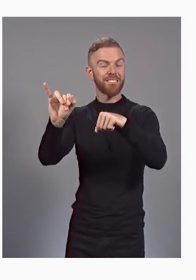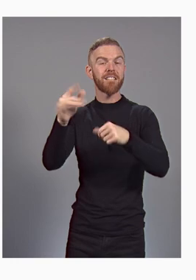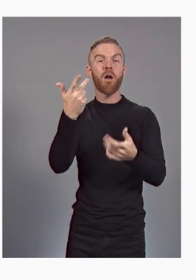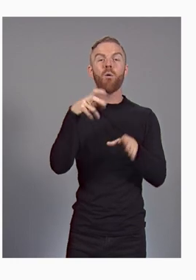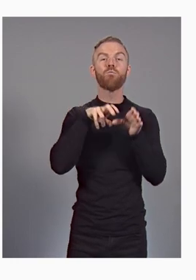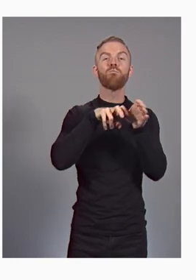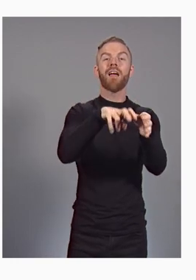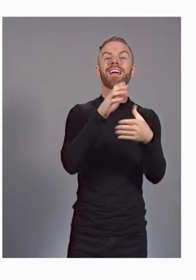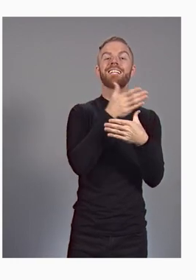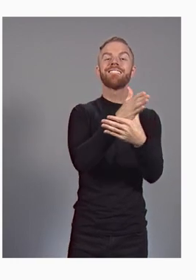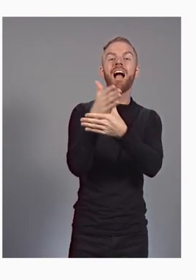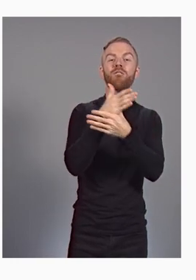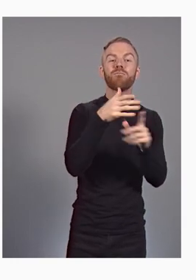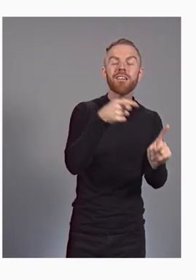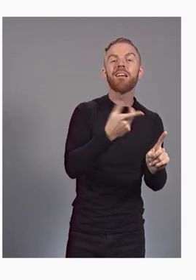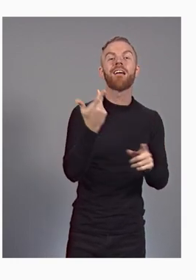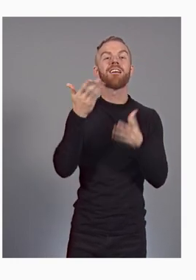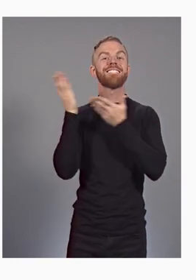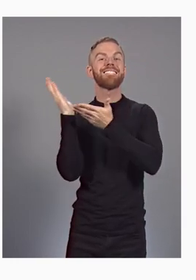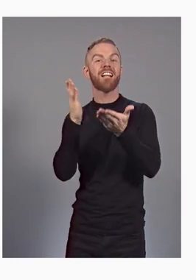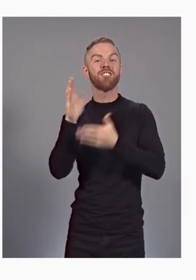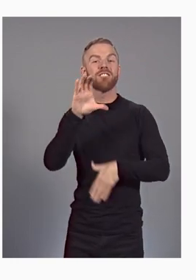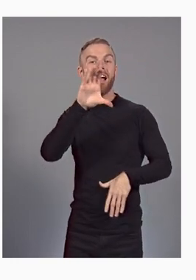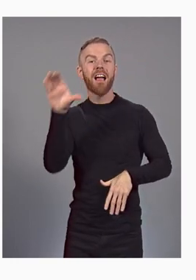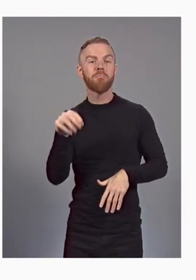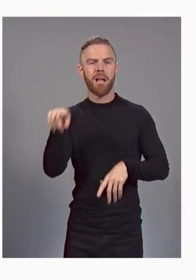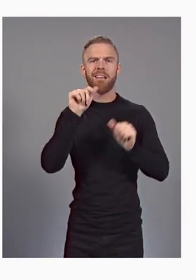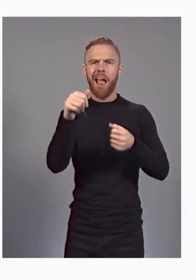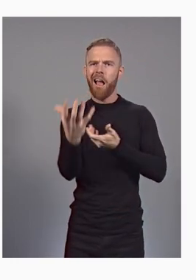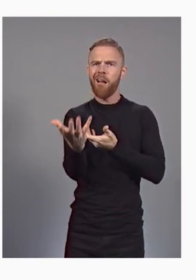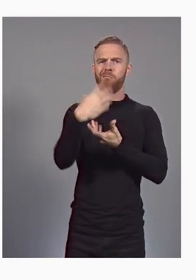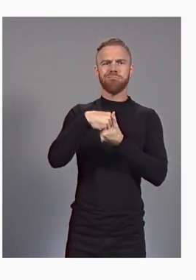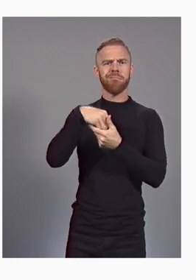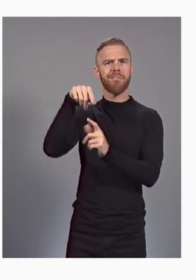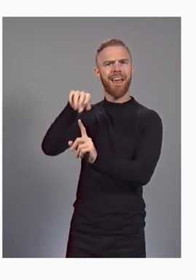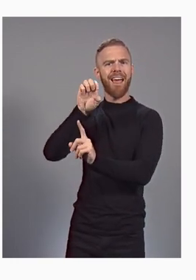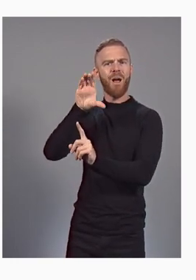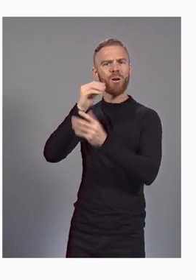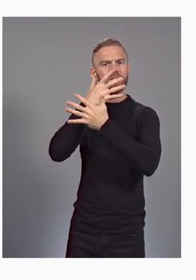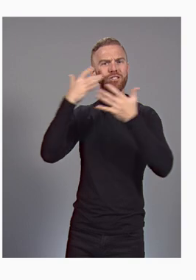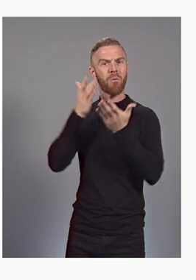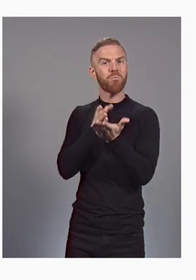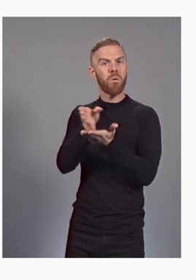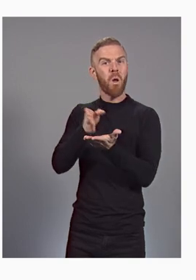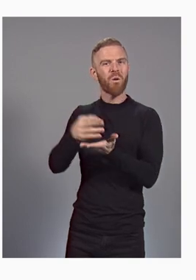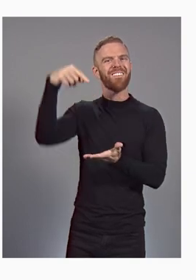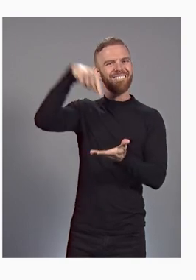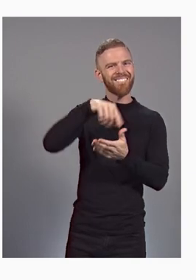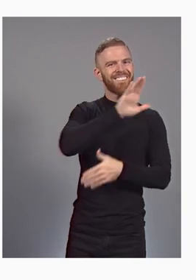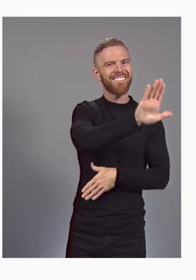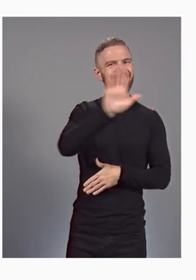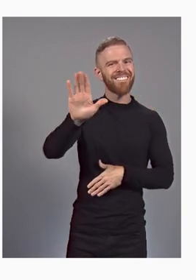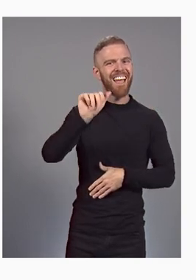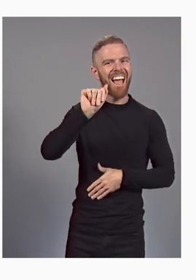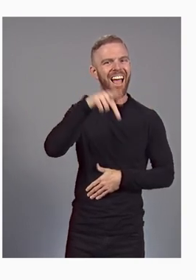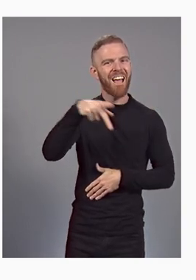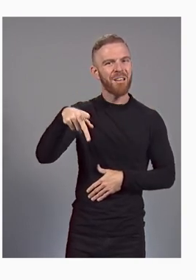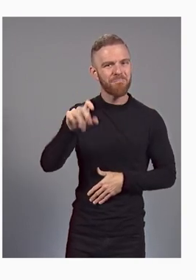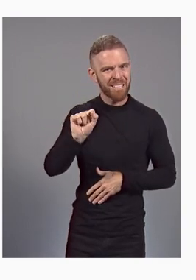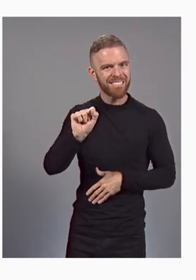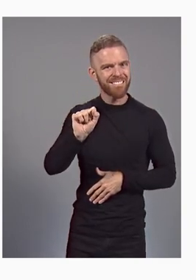Ride-sharing and delivery companies, for instance, can embed eco-friendly routes into their driver apps.